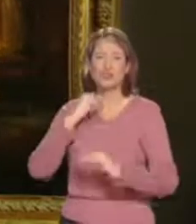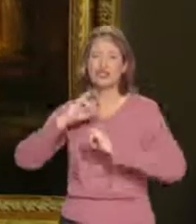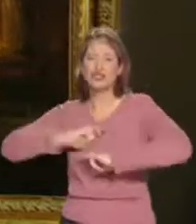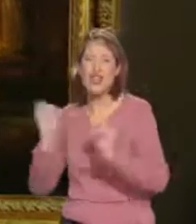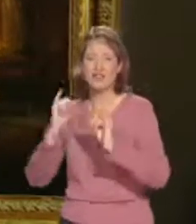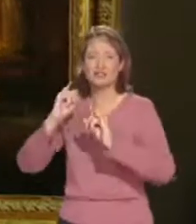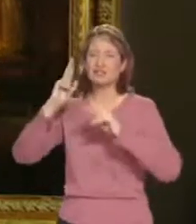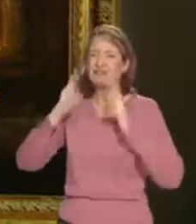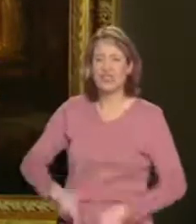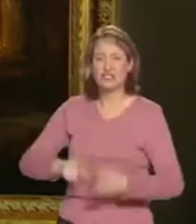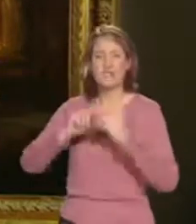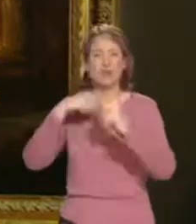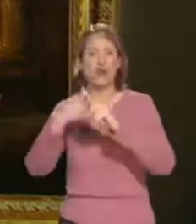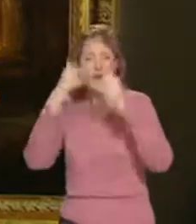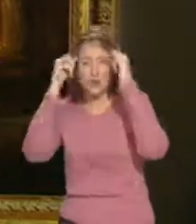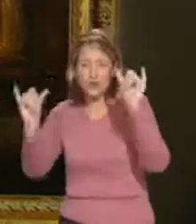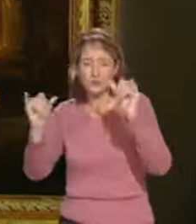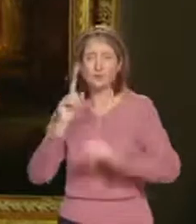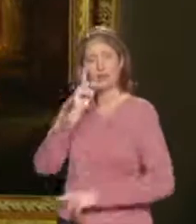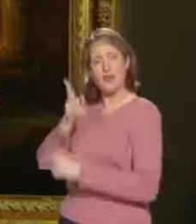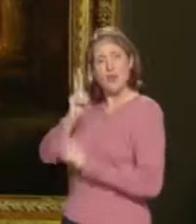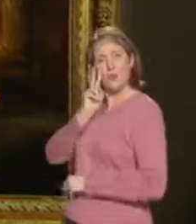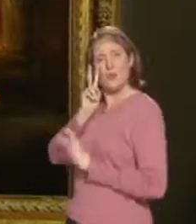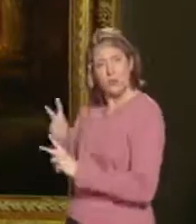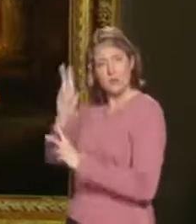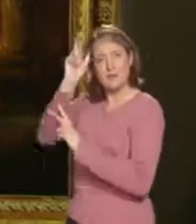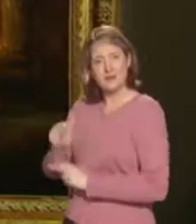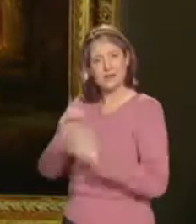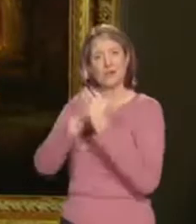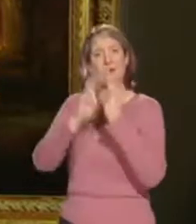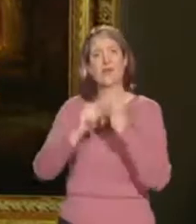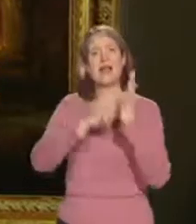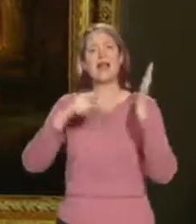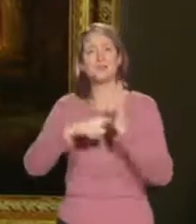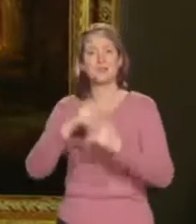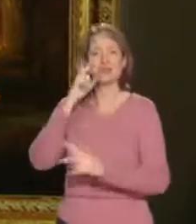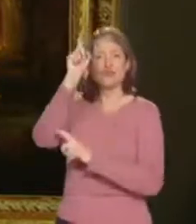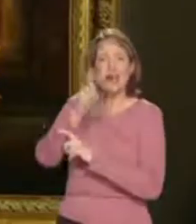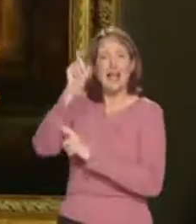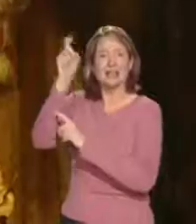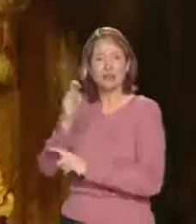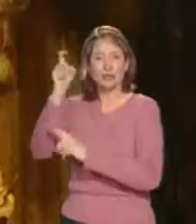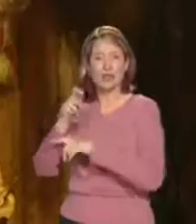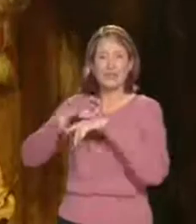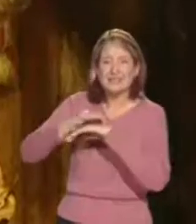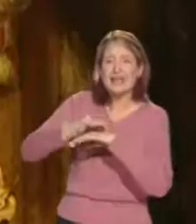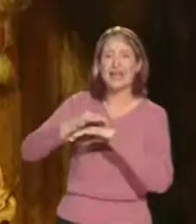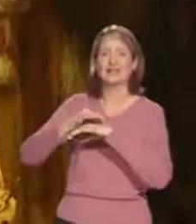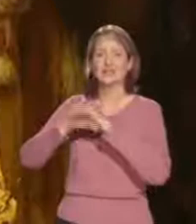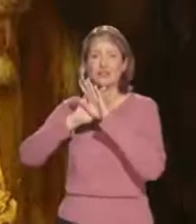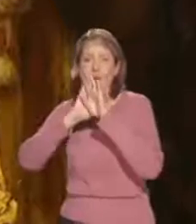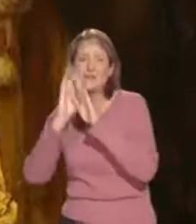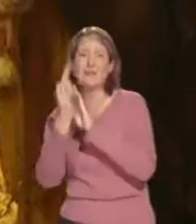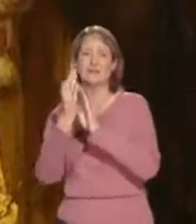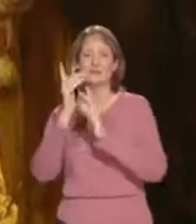ox. But look again. As always with Rembrandt, if you scratch beneath the skin or the surface, much more is happening. There's a young